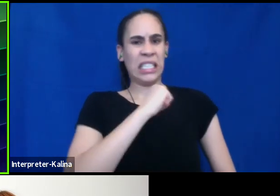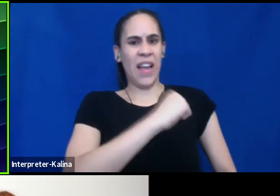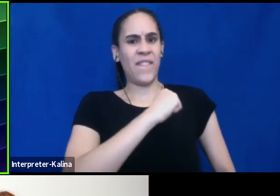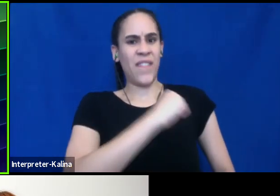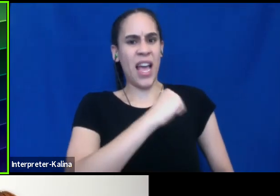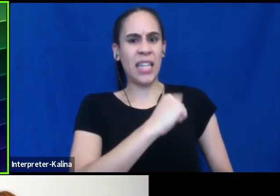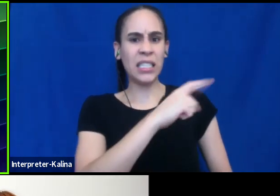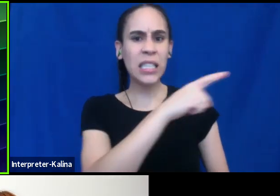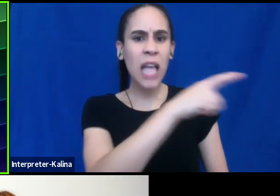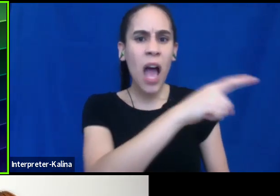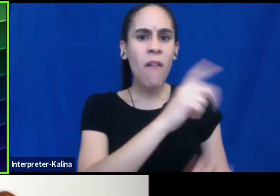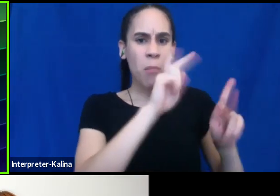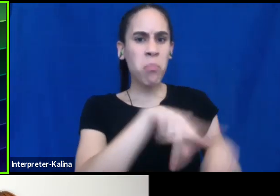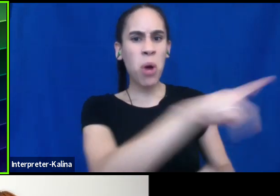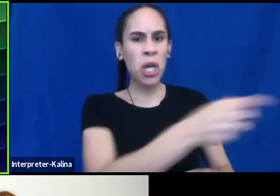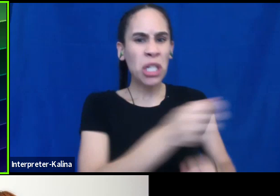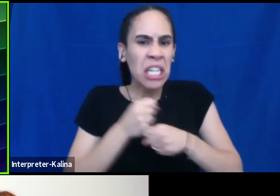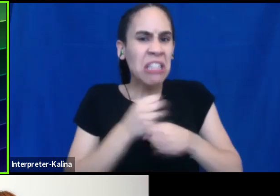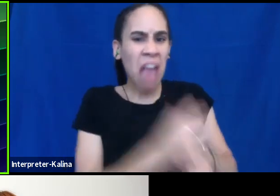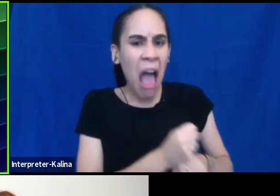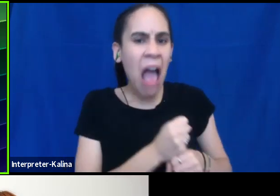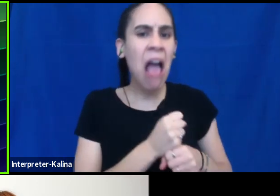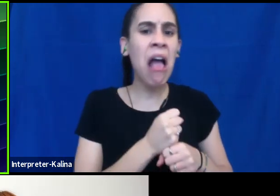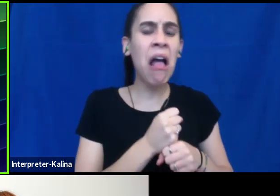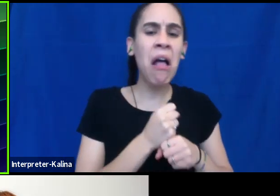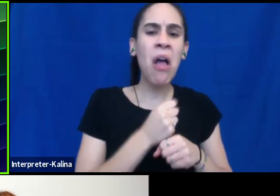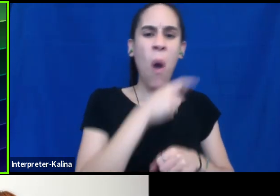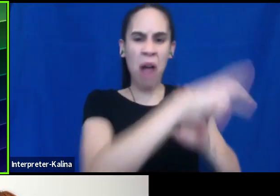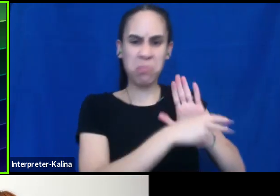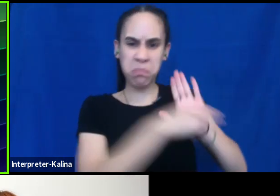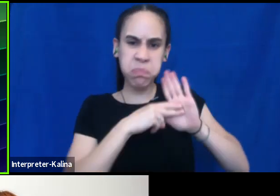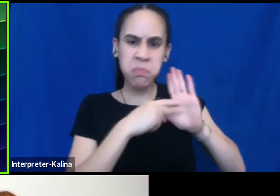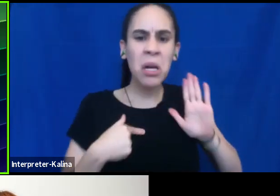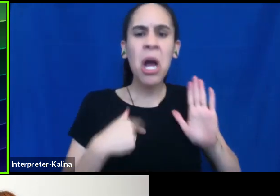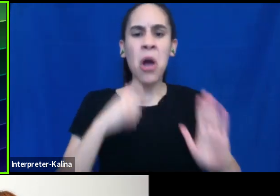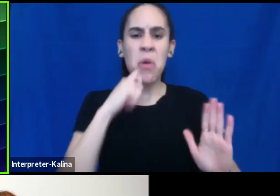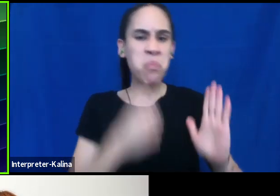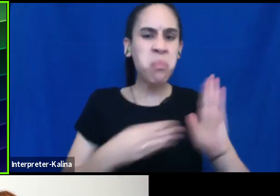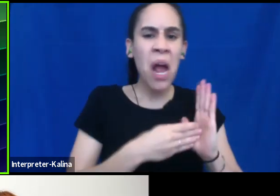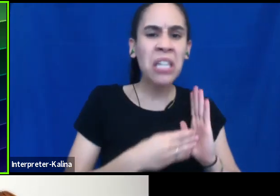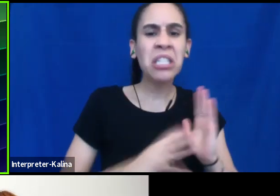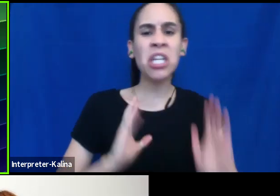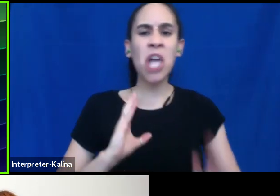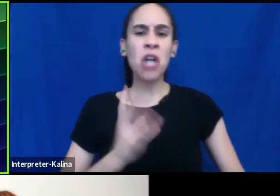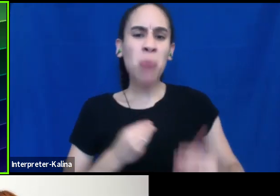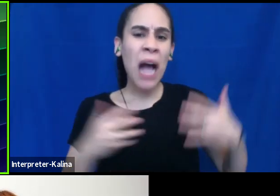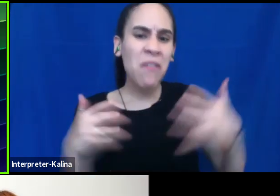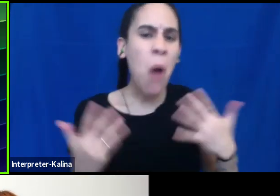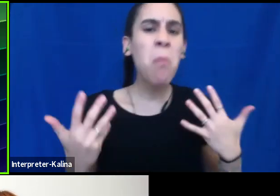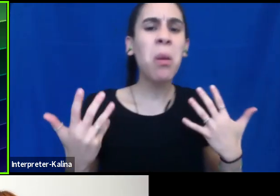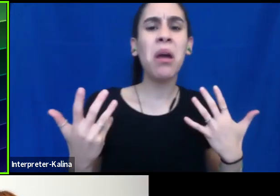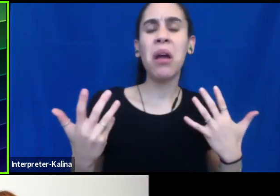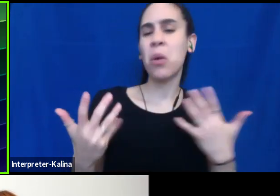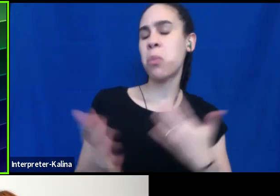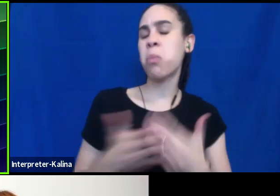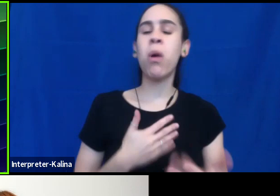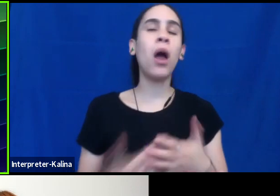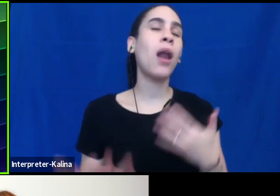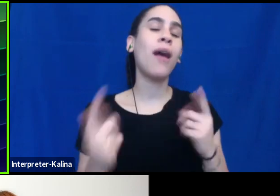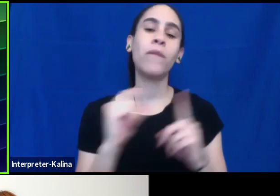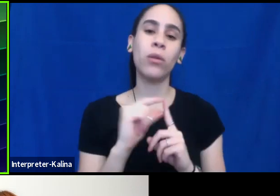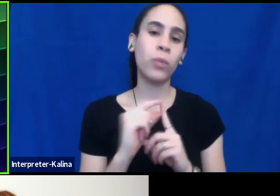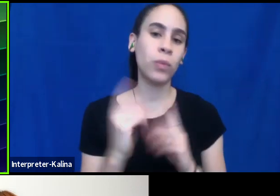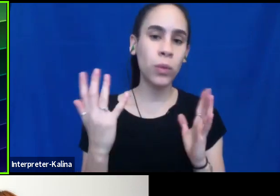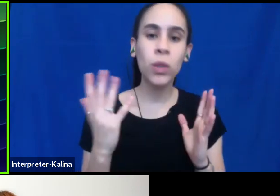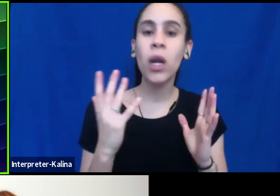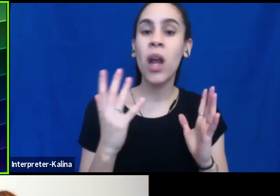or the person, you know, labeled me as, as racist or transphobic or whatever it was. Um, or the person, you